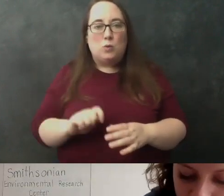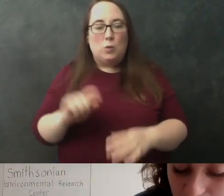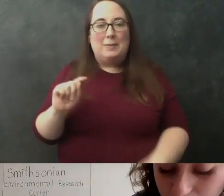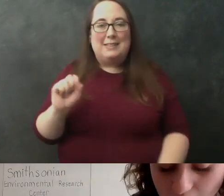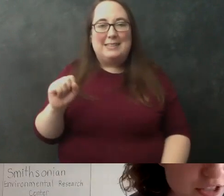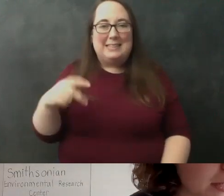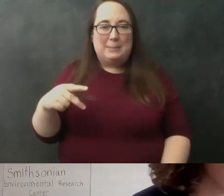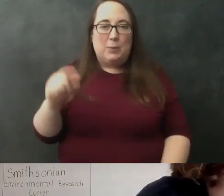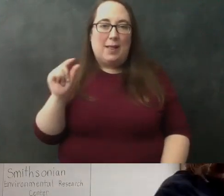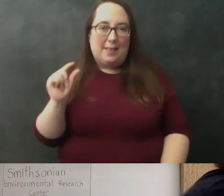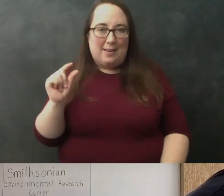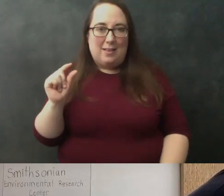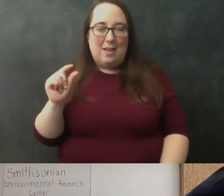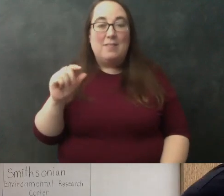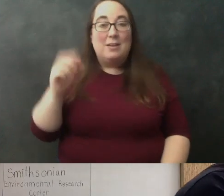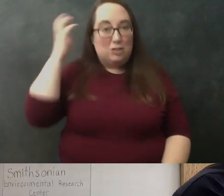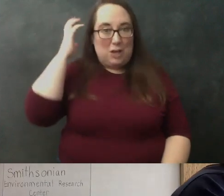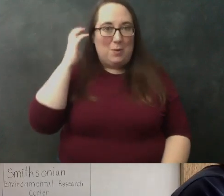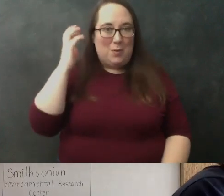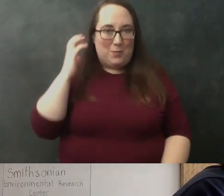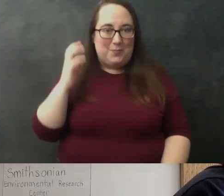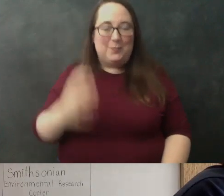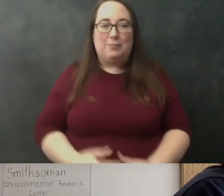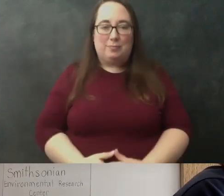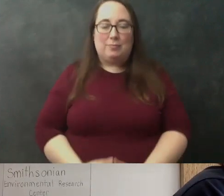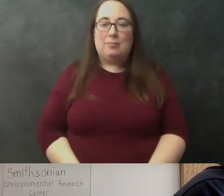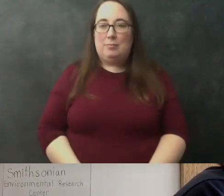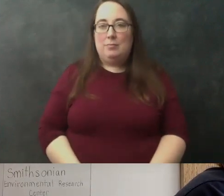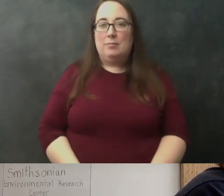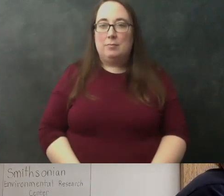a little side of shampoo okay i got my shampoo